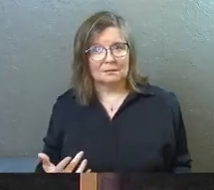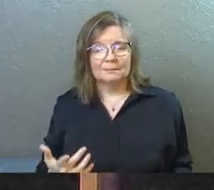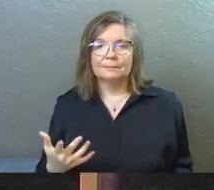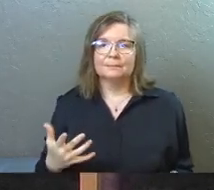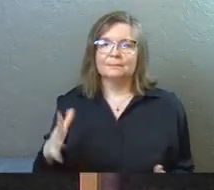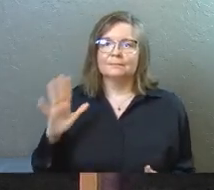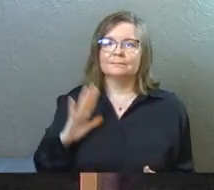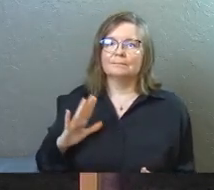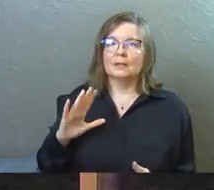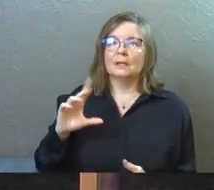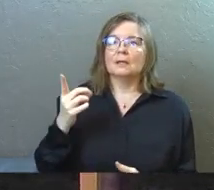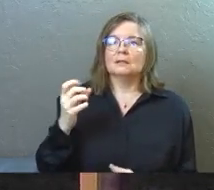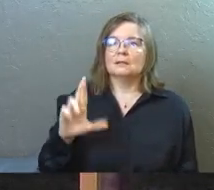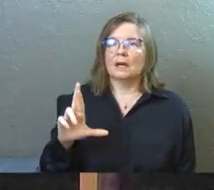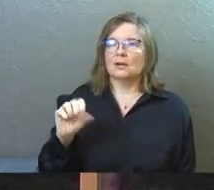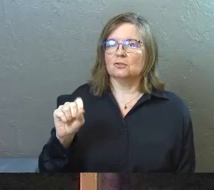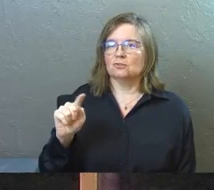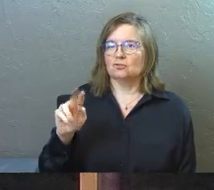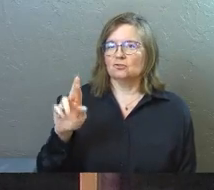Dr. Strange.